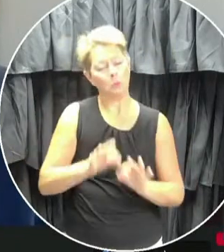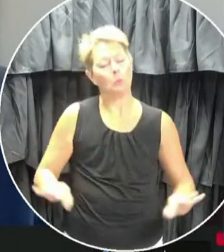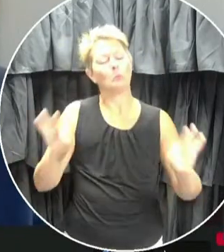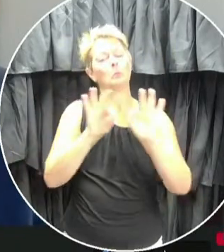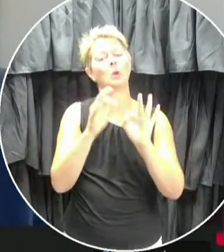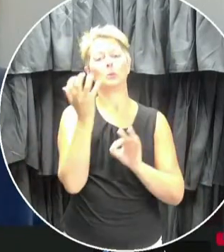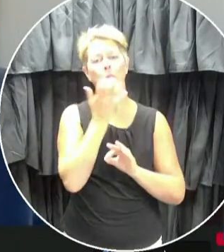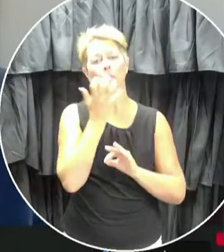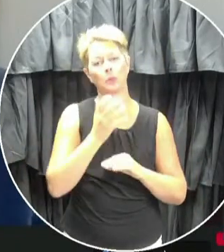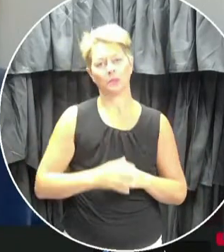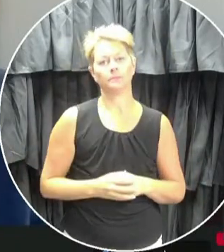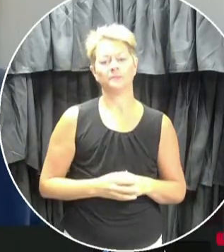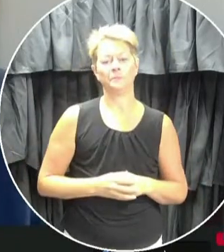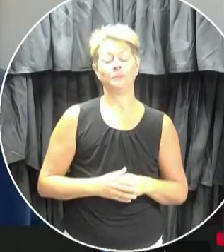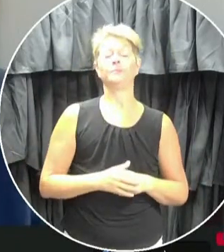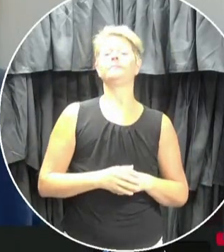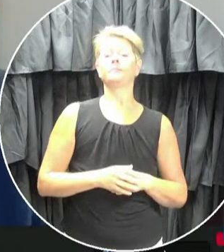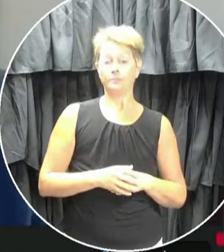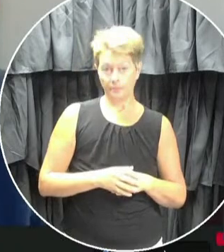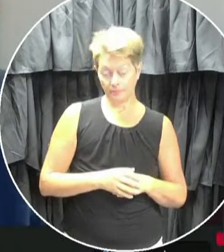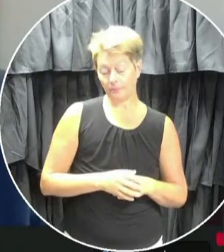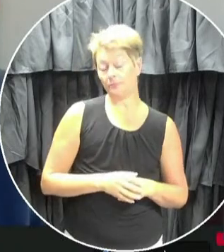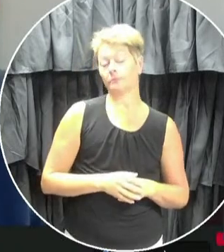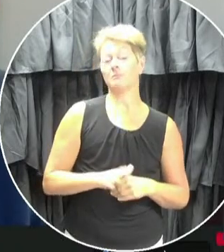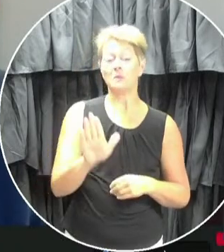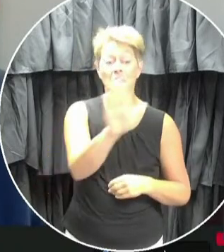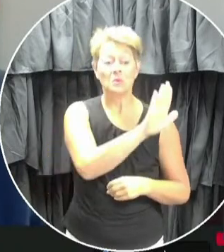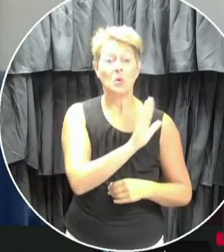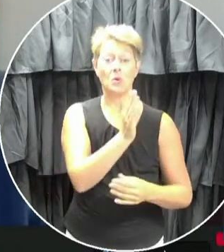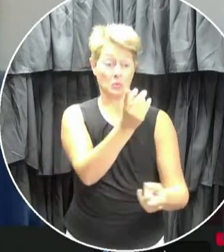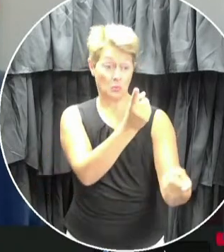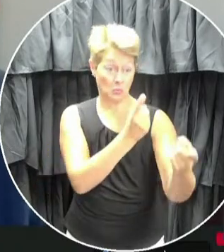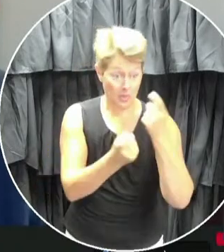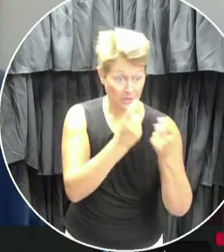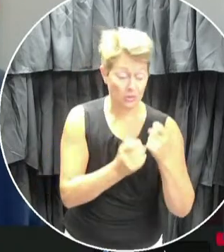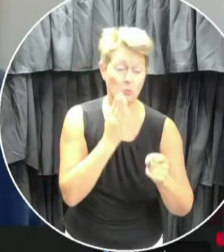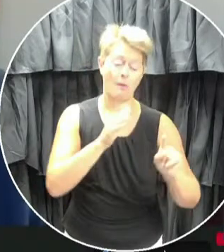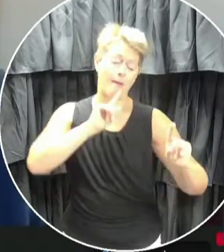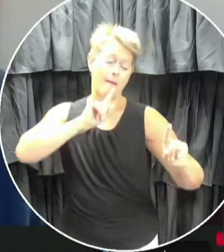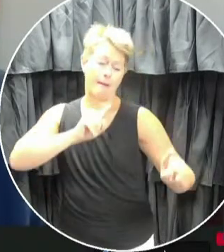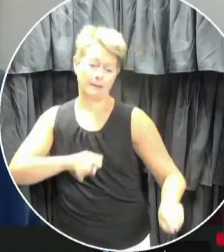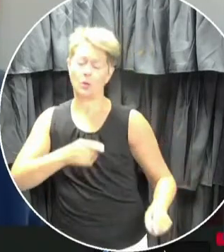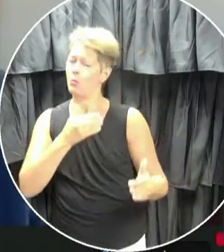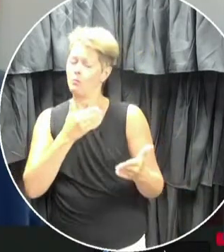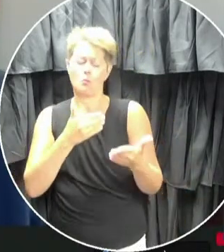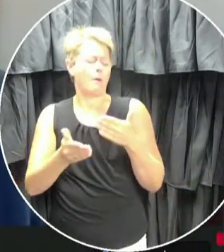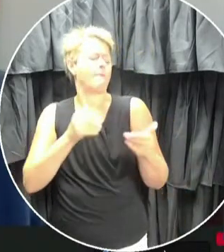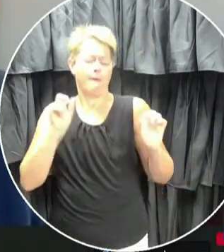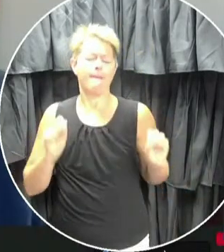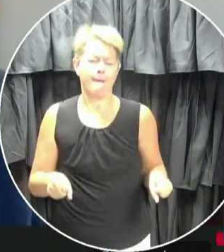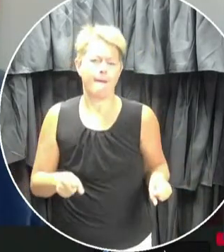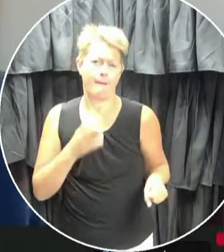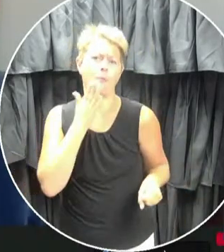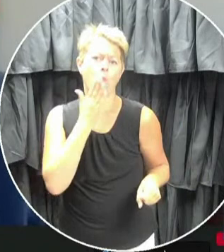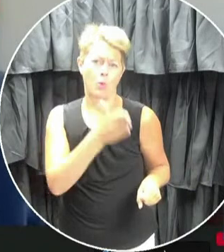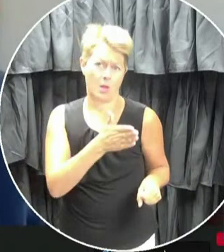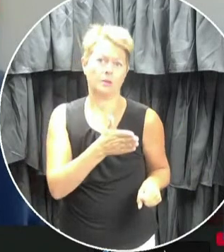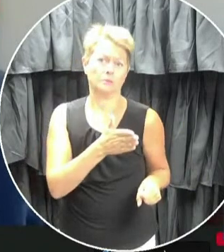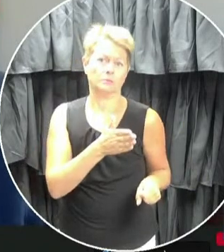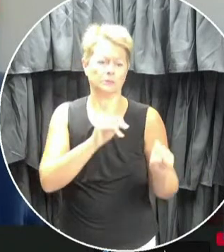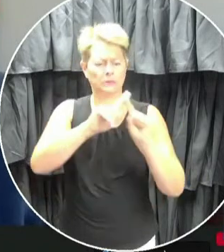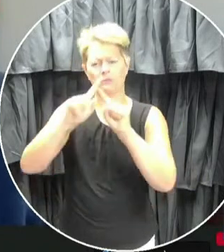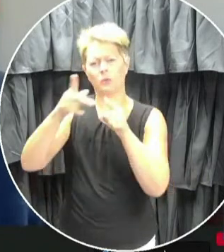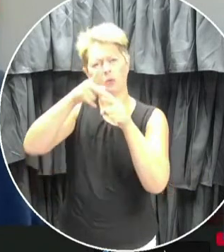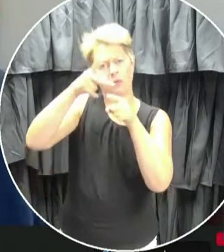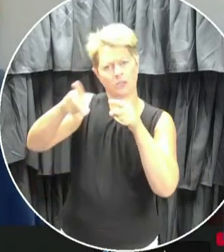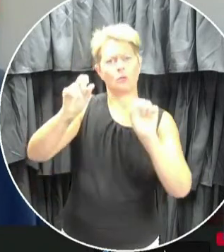We will answer as many of the questions that we can based on the current information today with the professionals that we have available